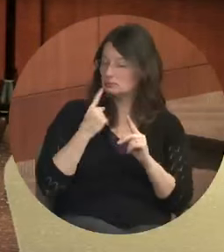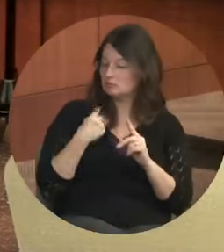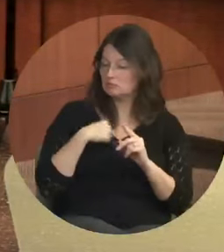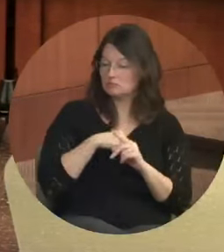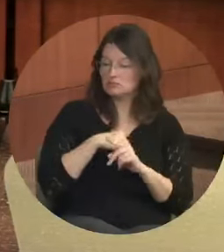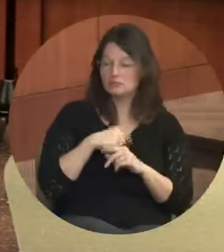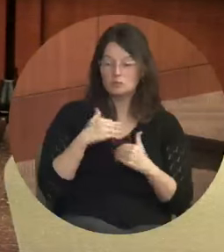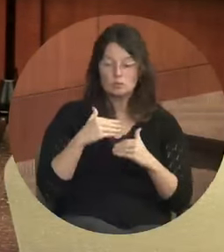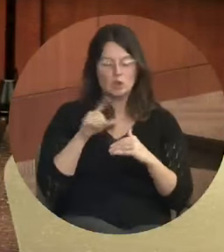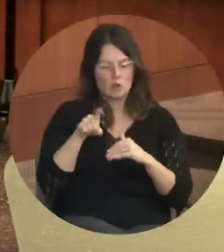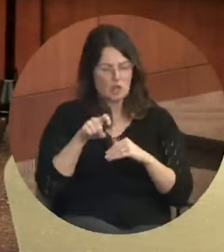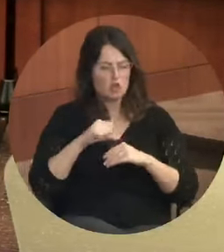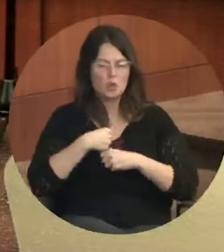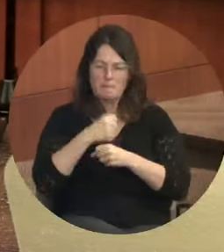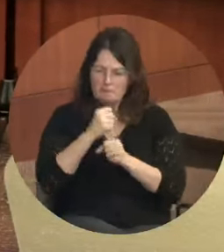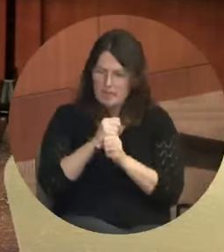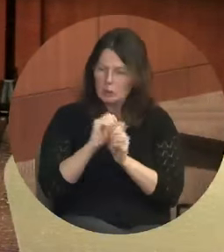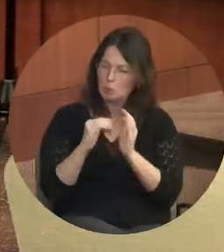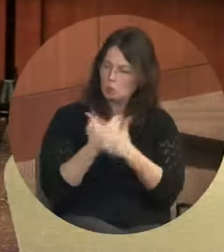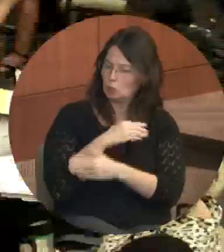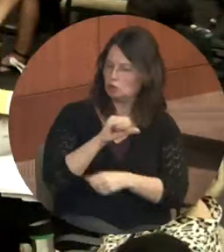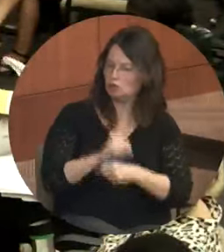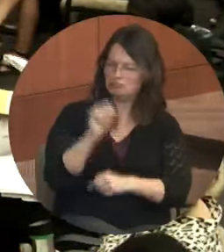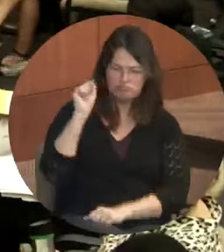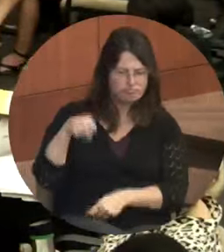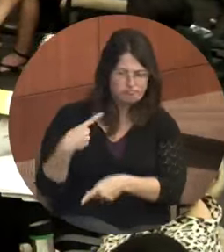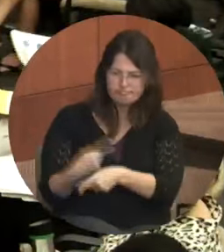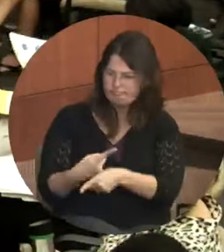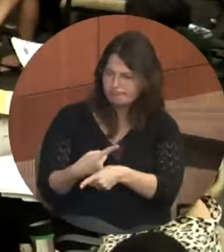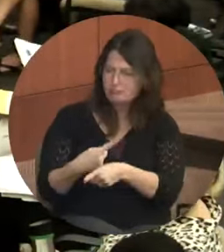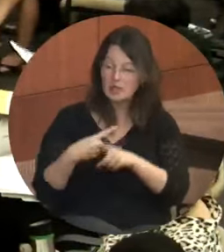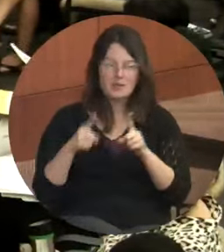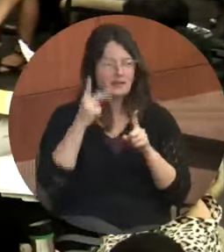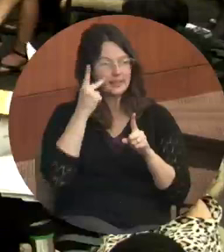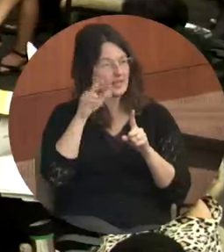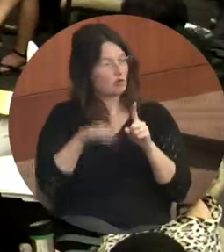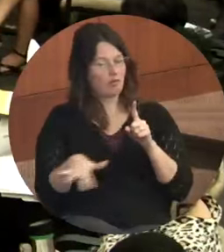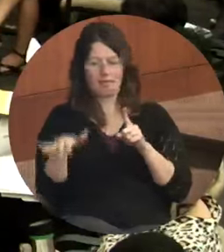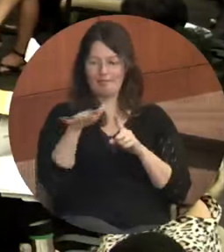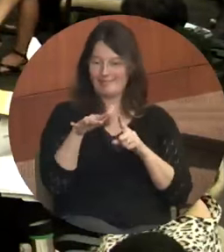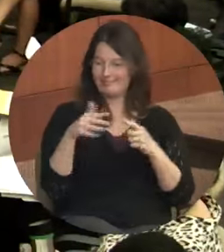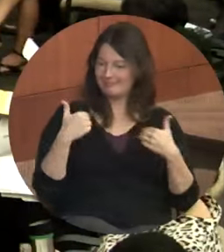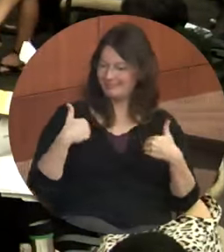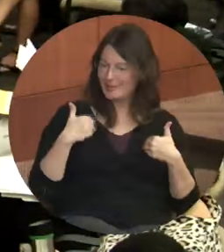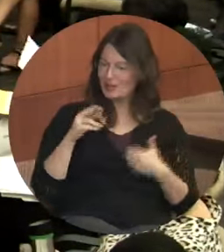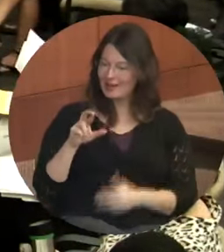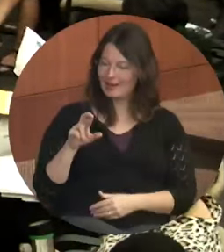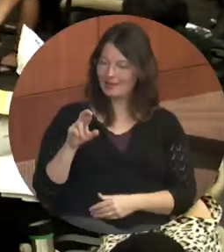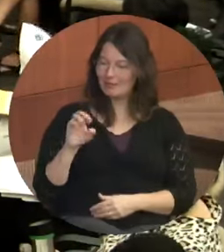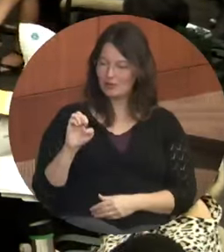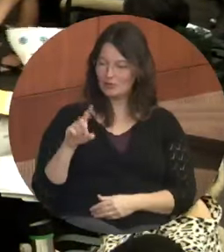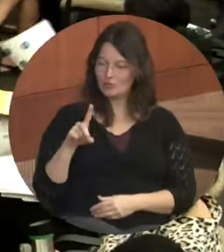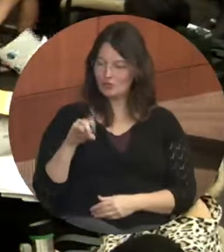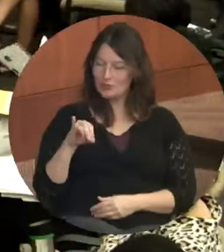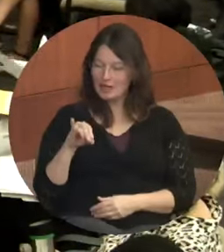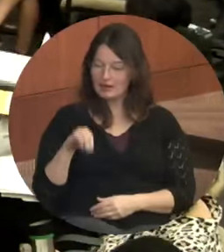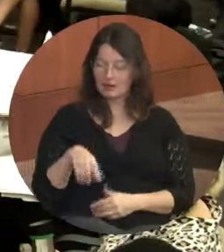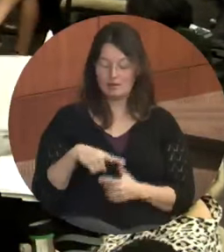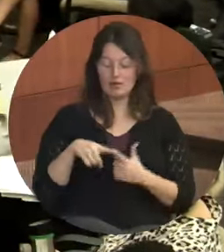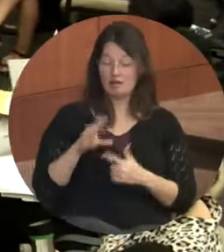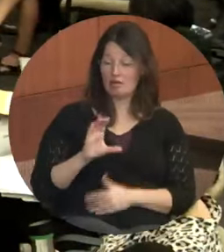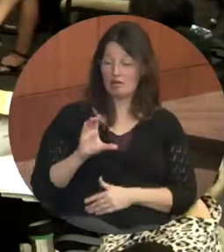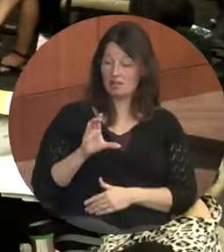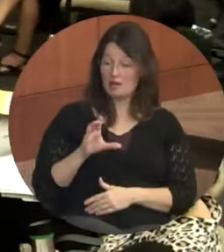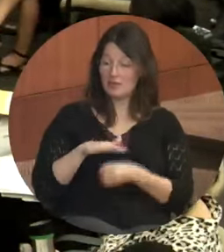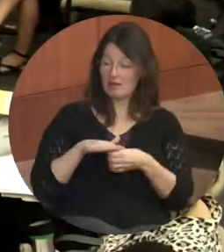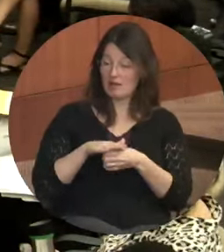create jobs, and they're right. But look around us. We have READY. We have the Columbia Area Jobs Foundation. We